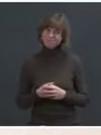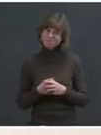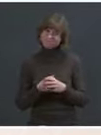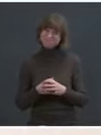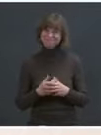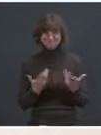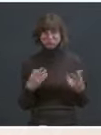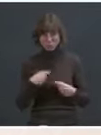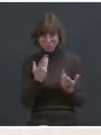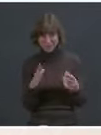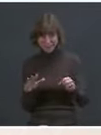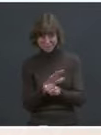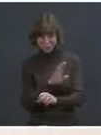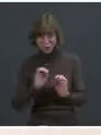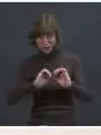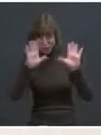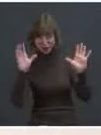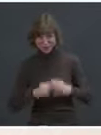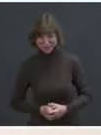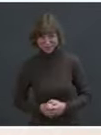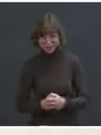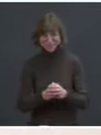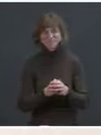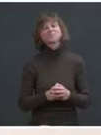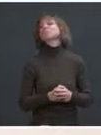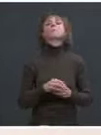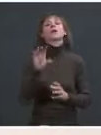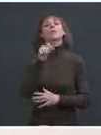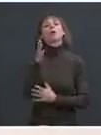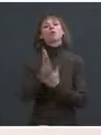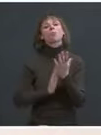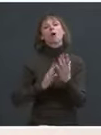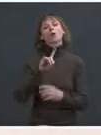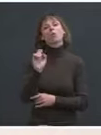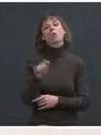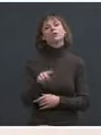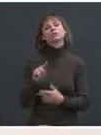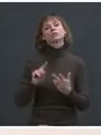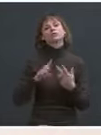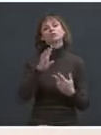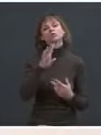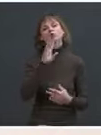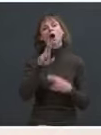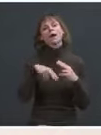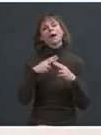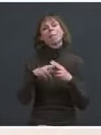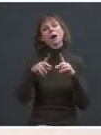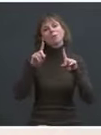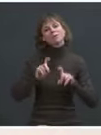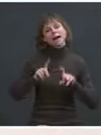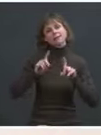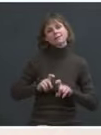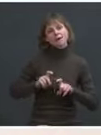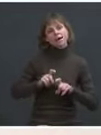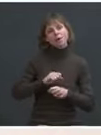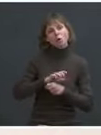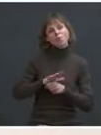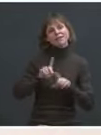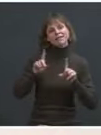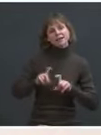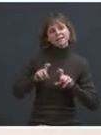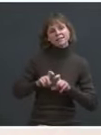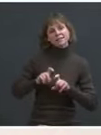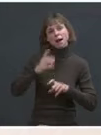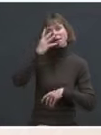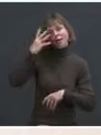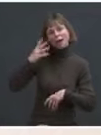full clarity. The other piece is the question about the testing of migrants at the border or